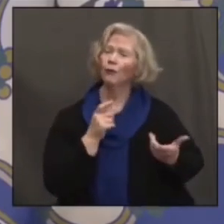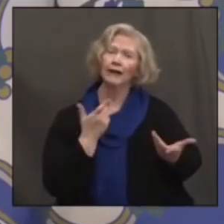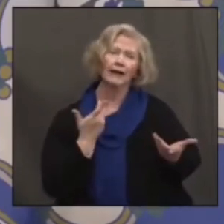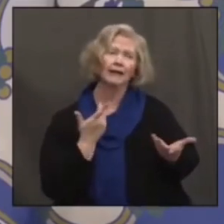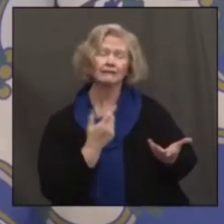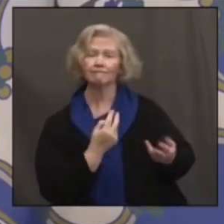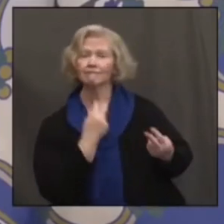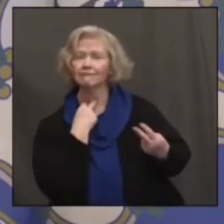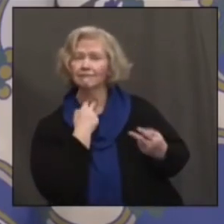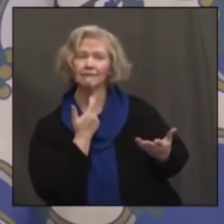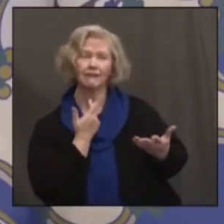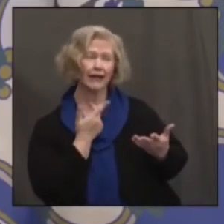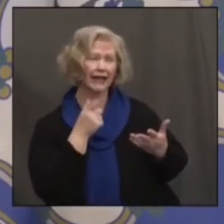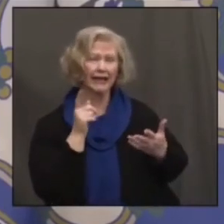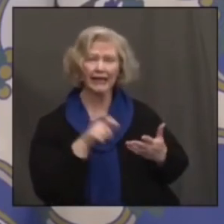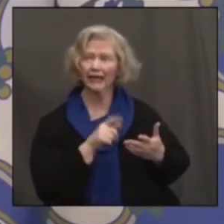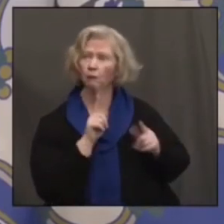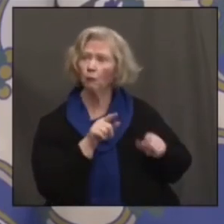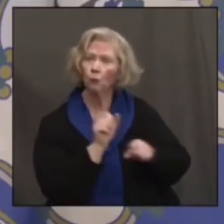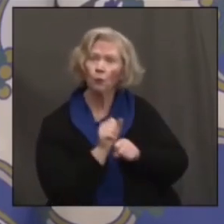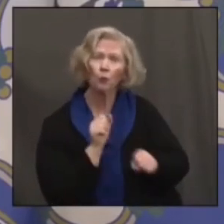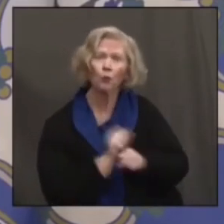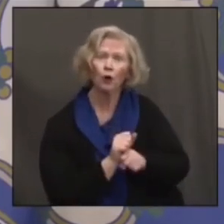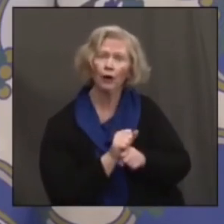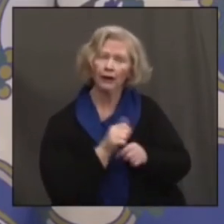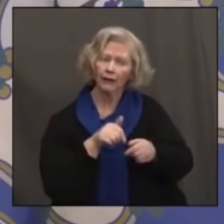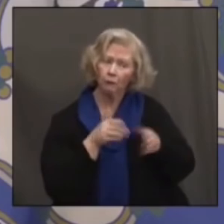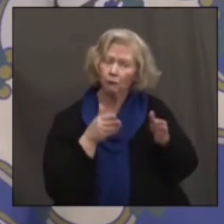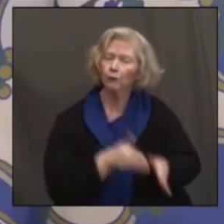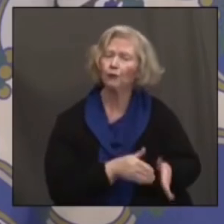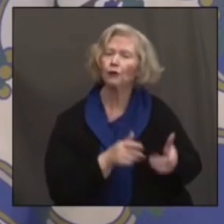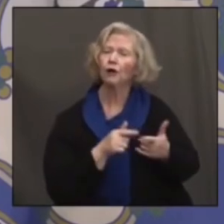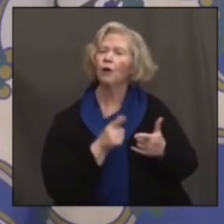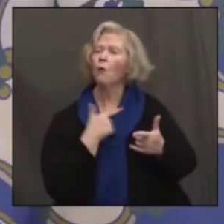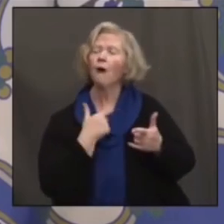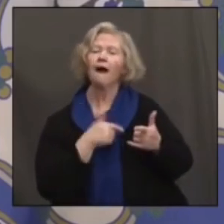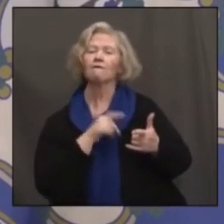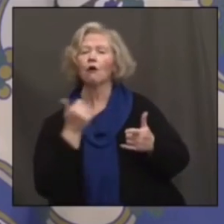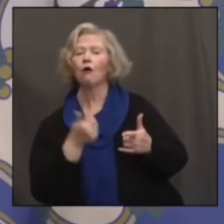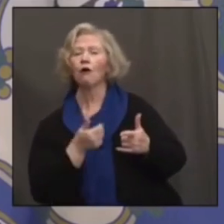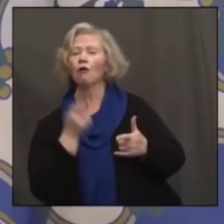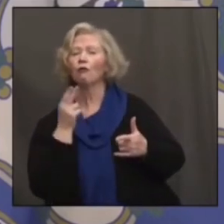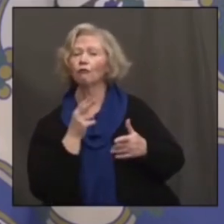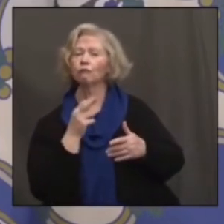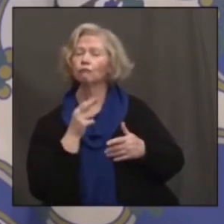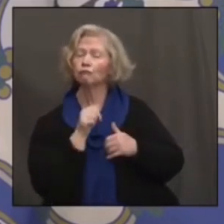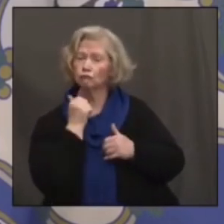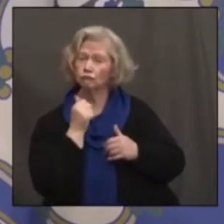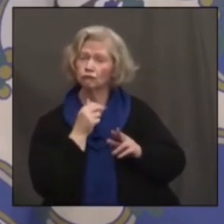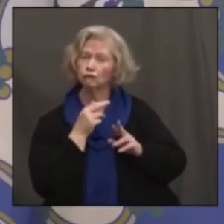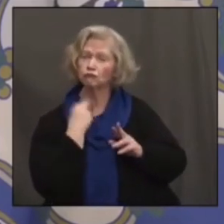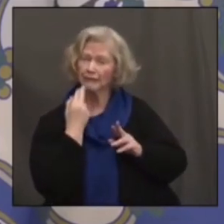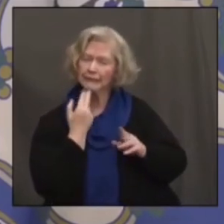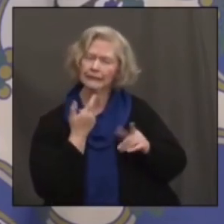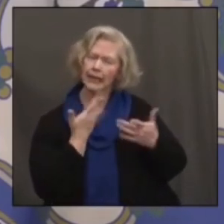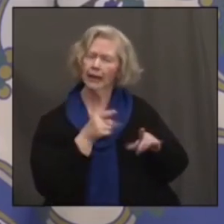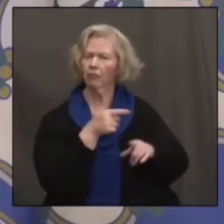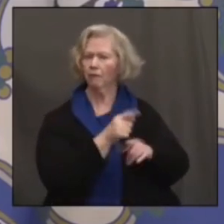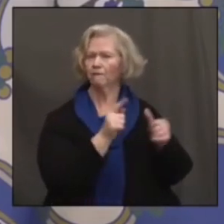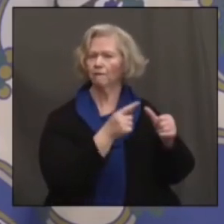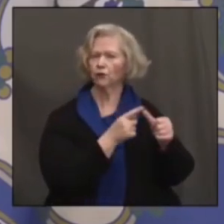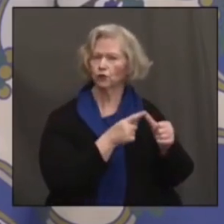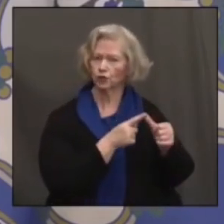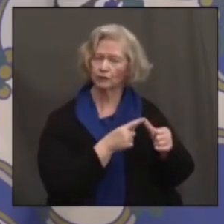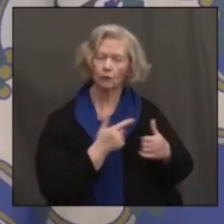those that maybe have some sort of a condition they think maybe puts them more at risk, you're self-certifying, but give them a little bit of space. We're going to have